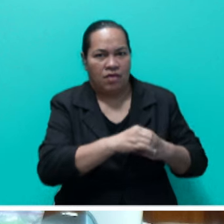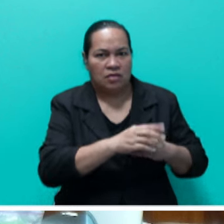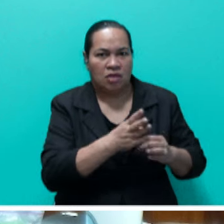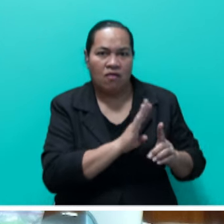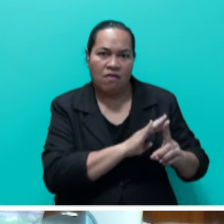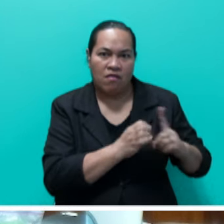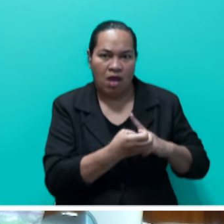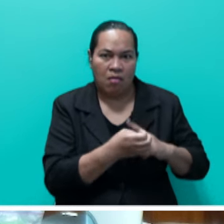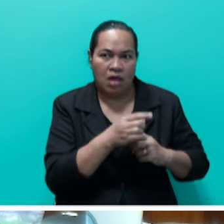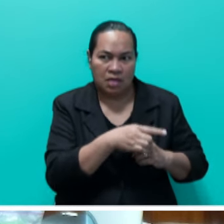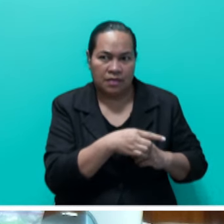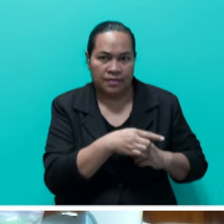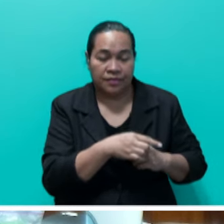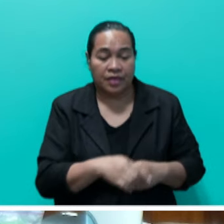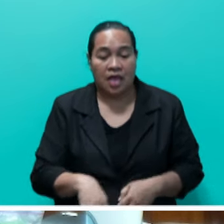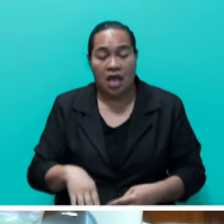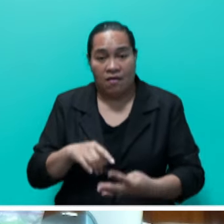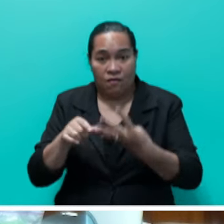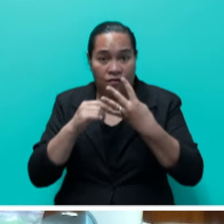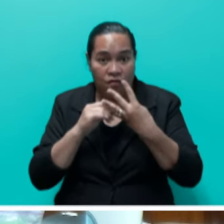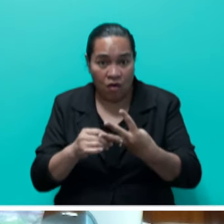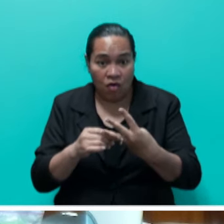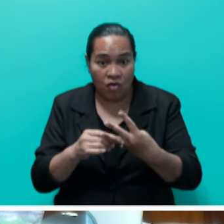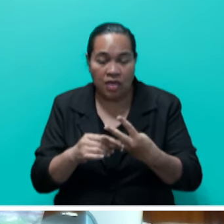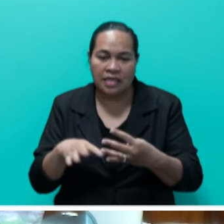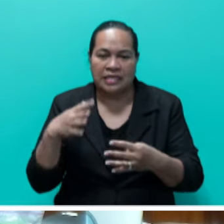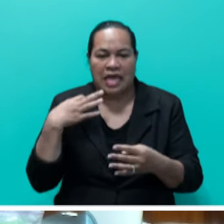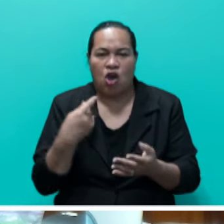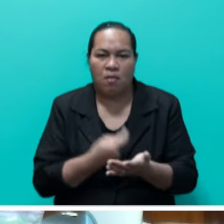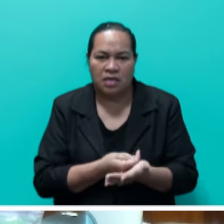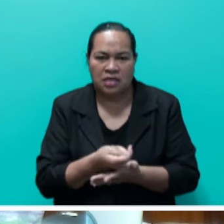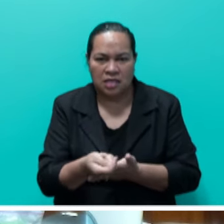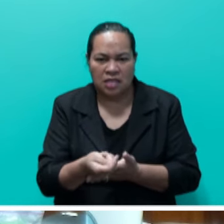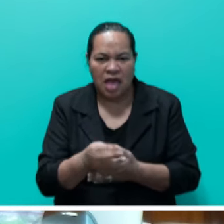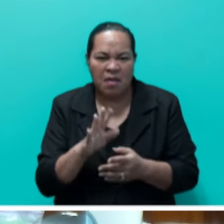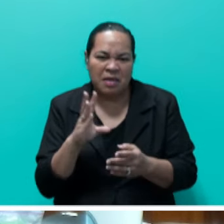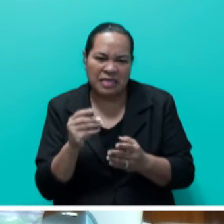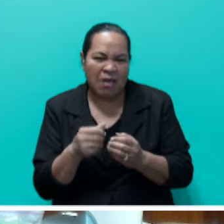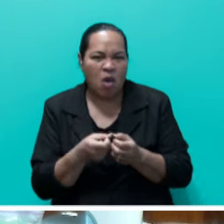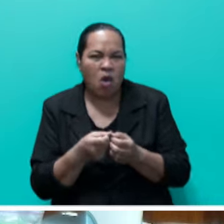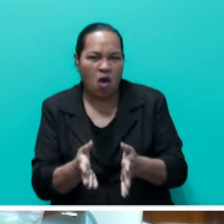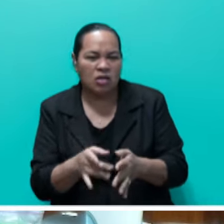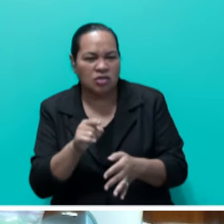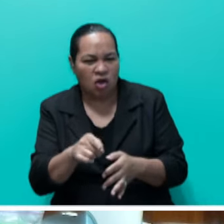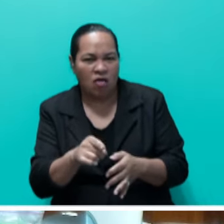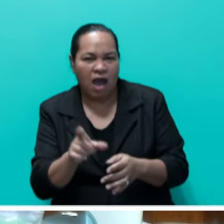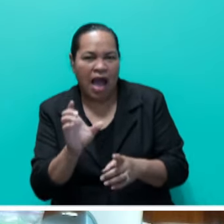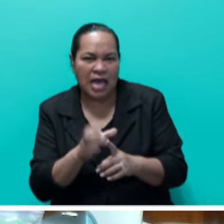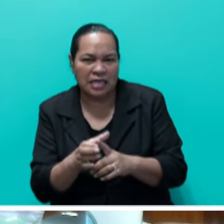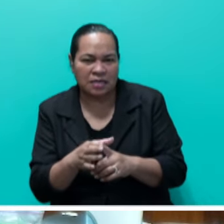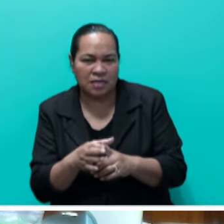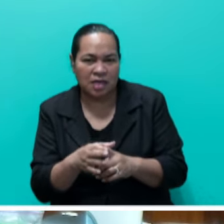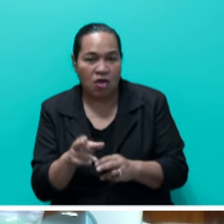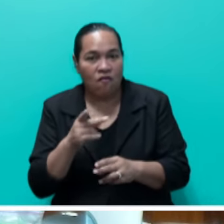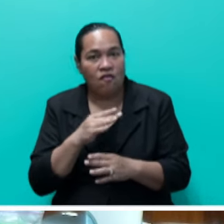Step four, Mr. Speaker, is the determination of compensation sum for loss of customary fishing rights. This is the